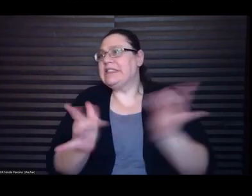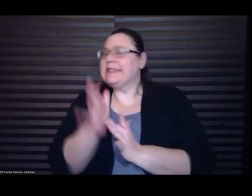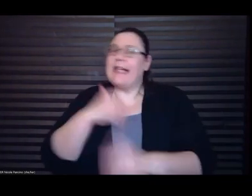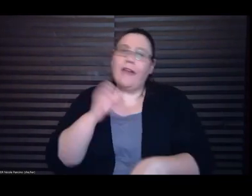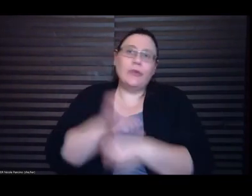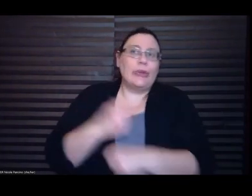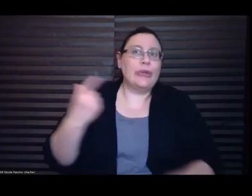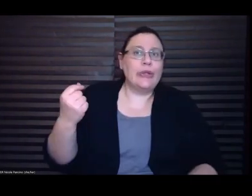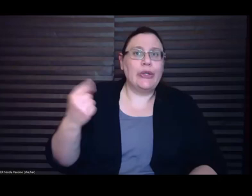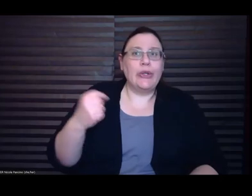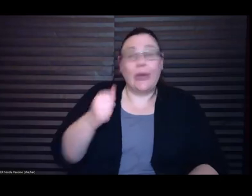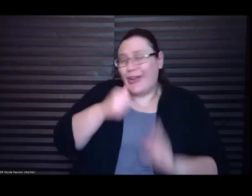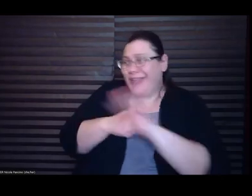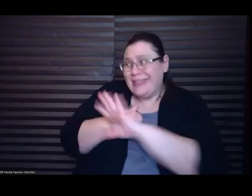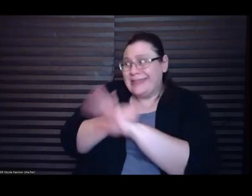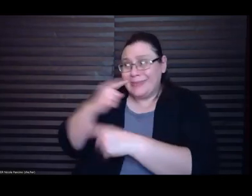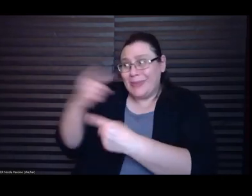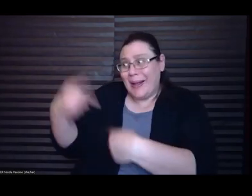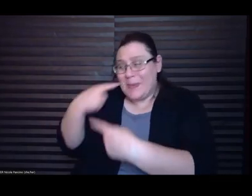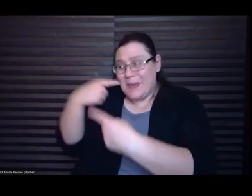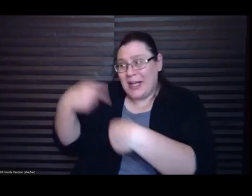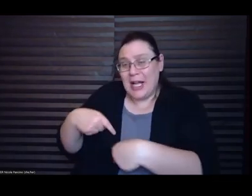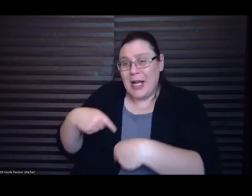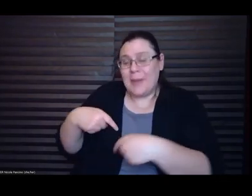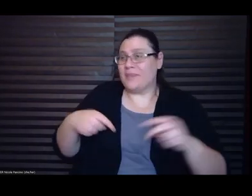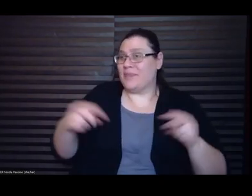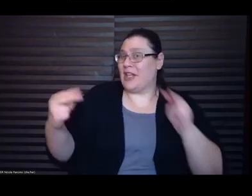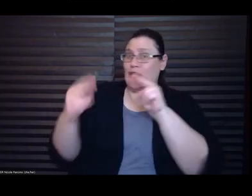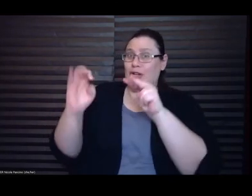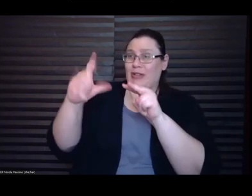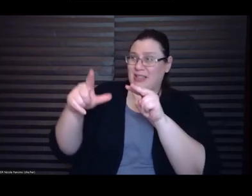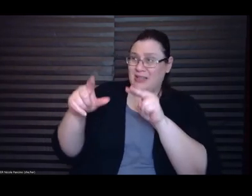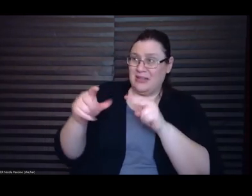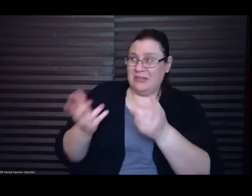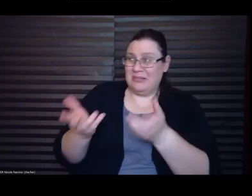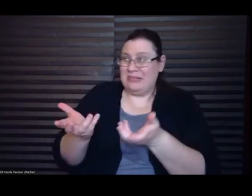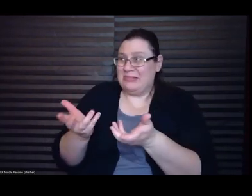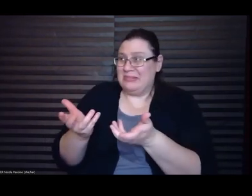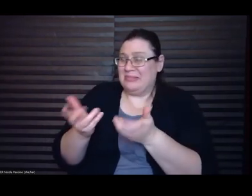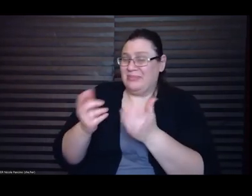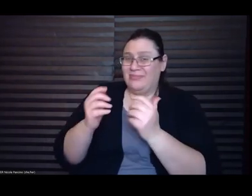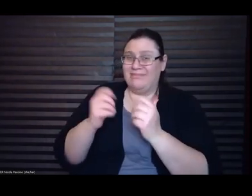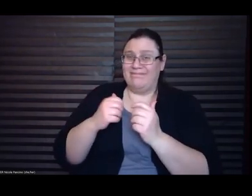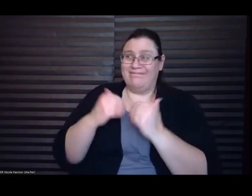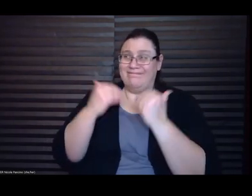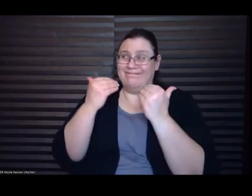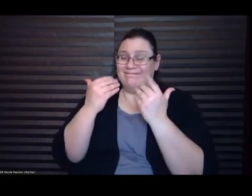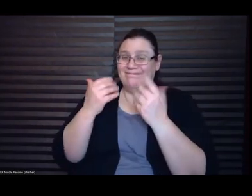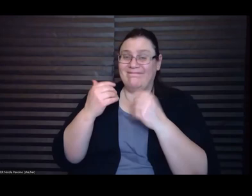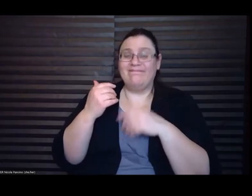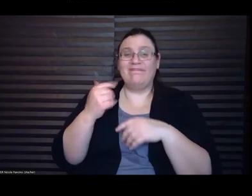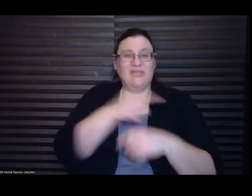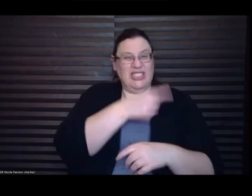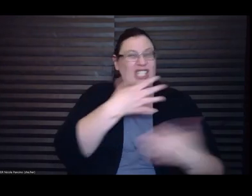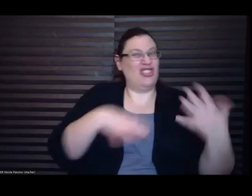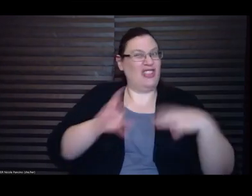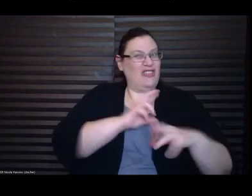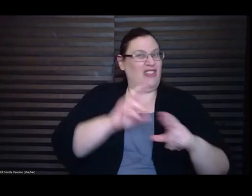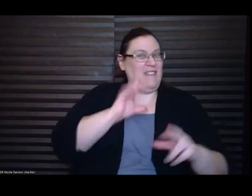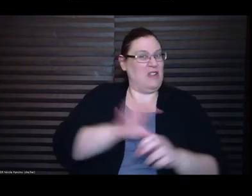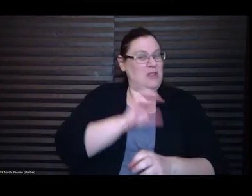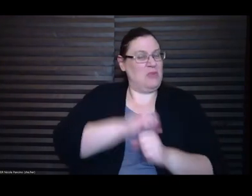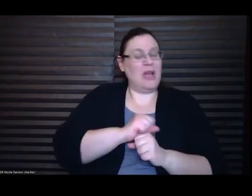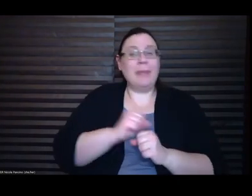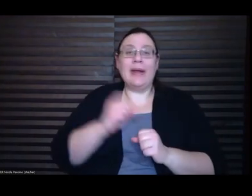gave her a miserable, apologetic smile. She dressed for the appointment. Her hair was down, sprayed into crispy waves around her face.